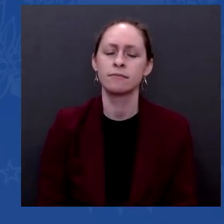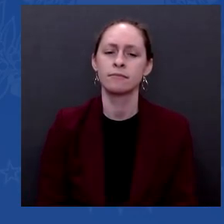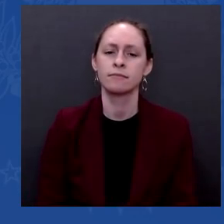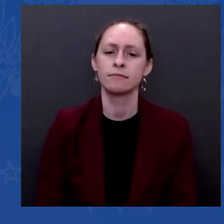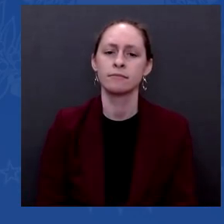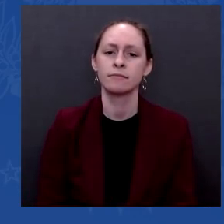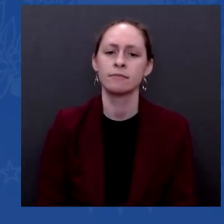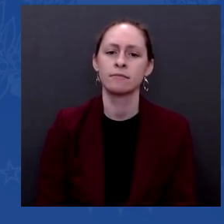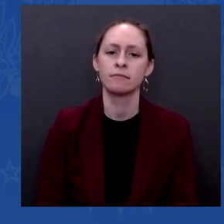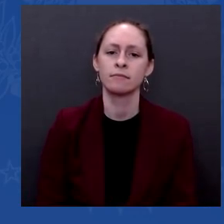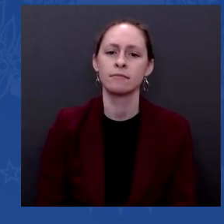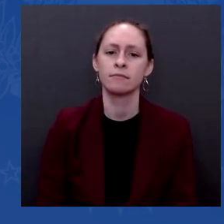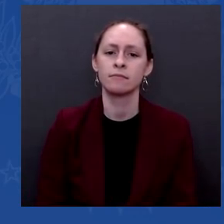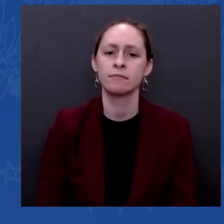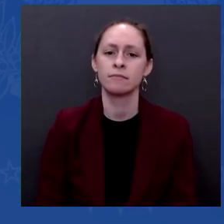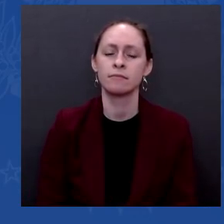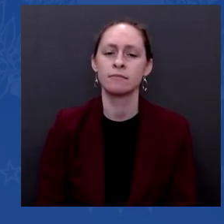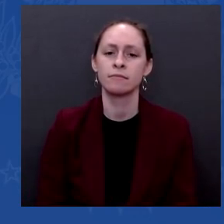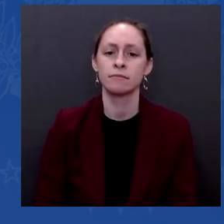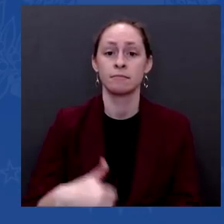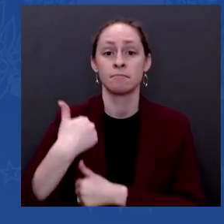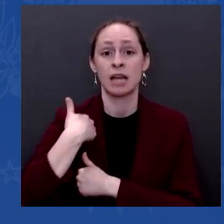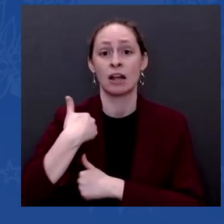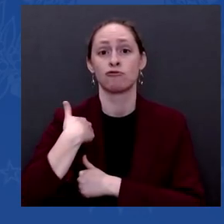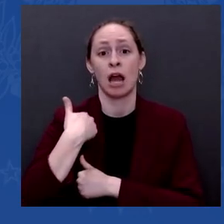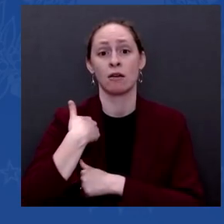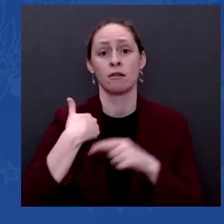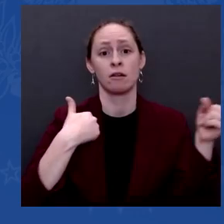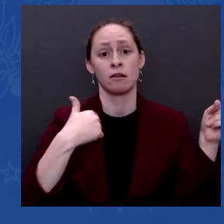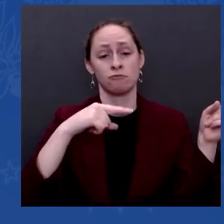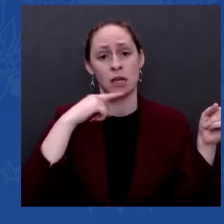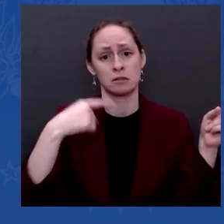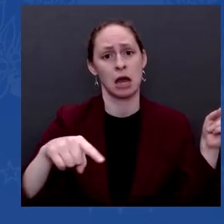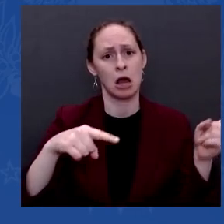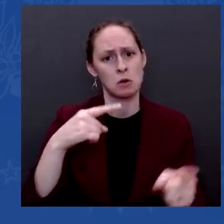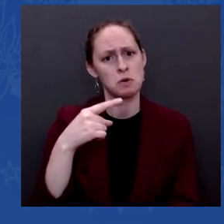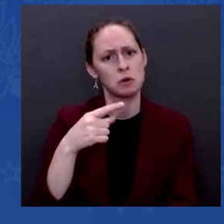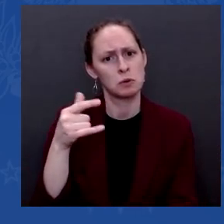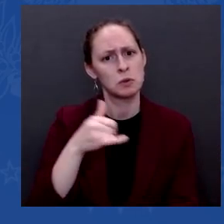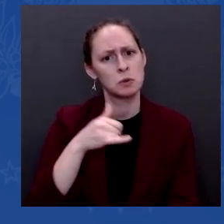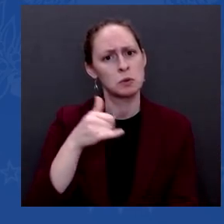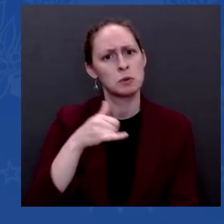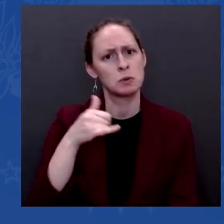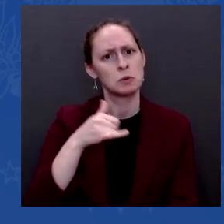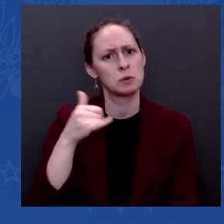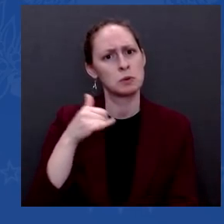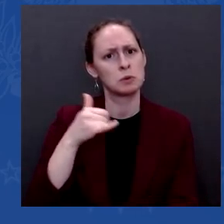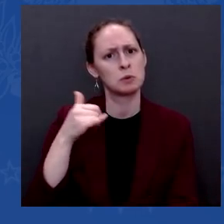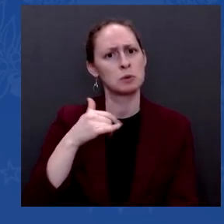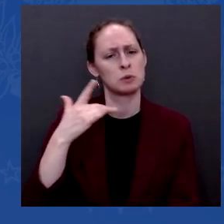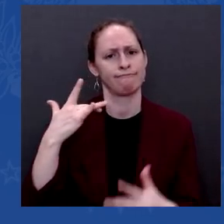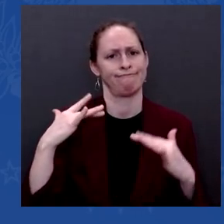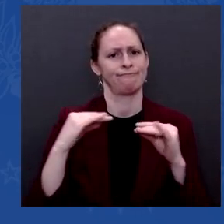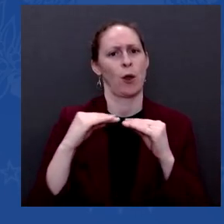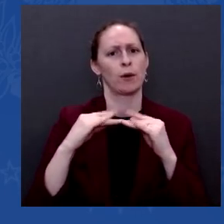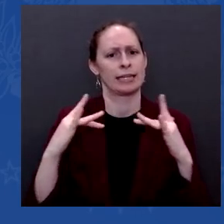a stiff price immediately — near-term, medium-term, and long-term — if they do it.